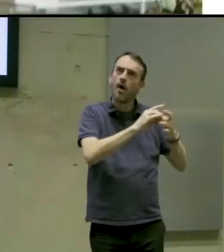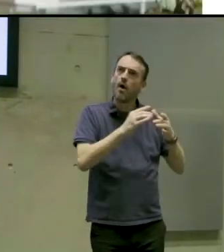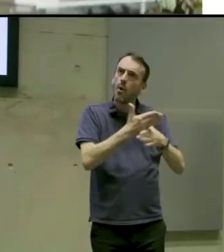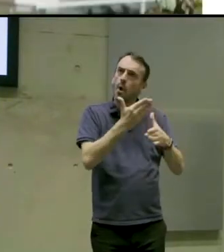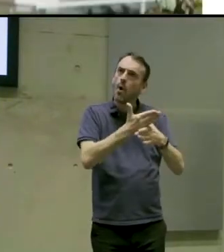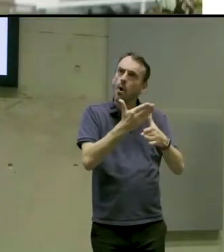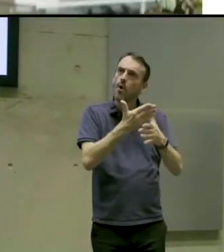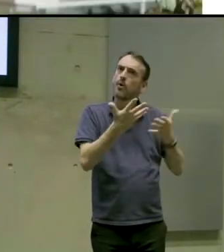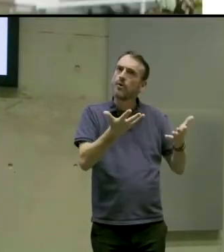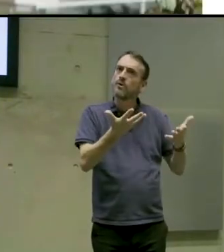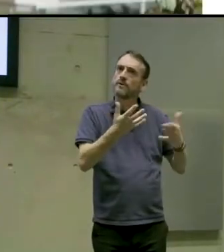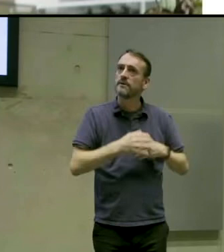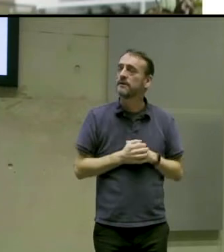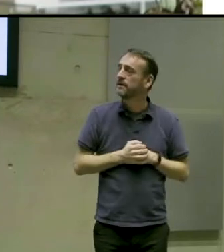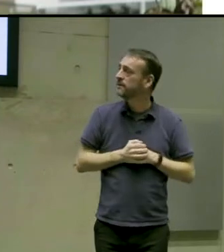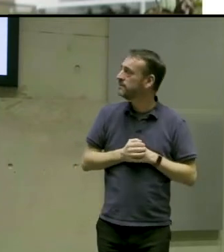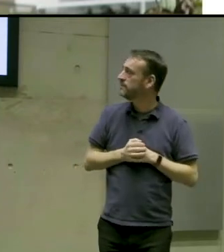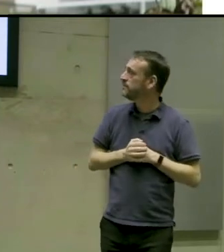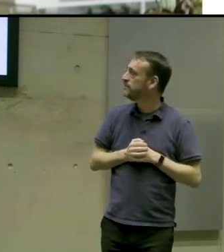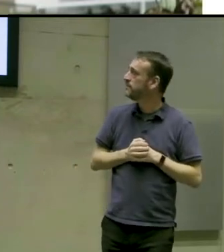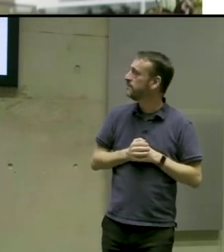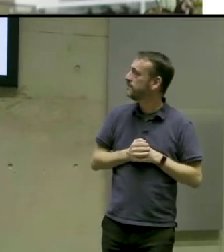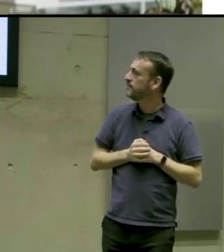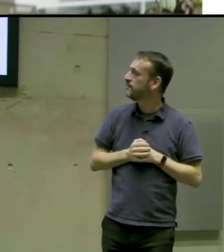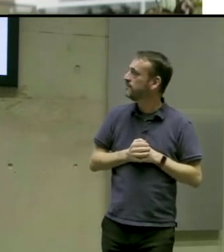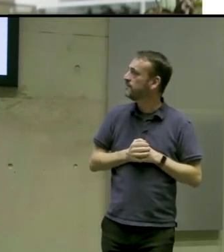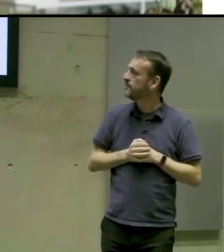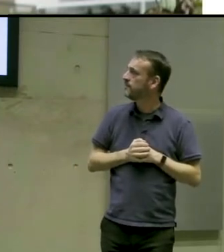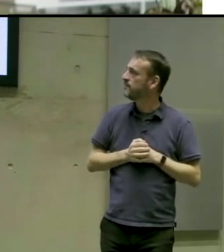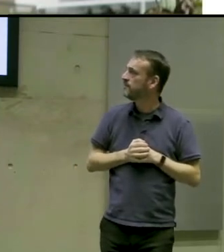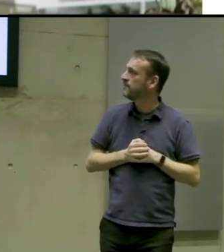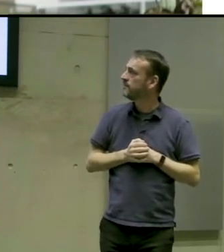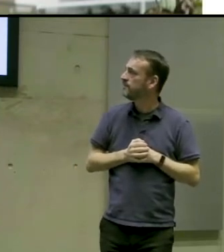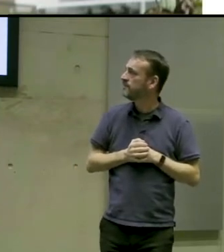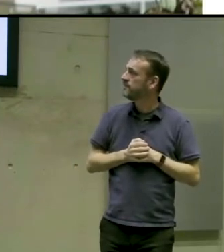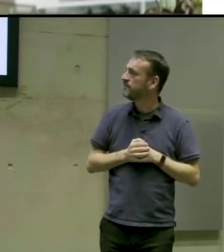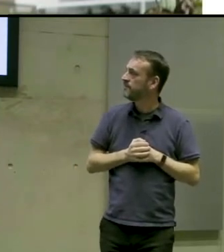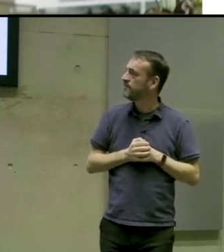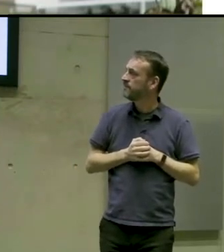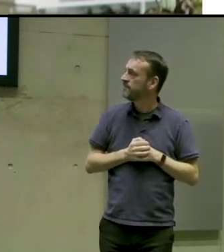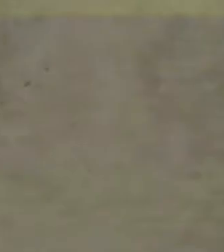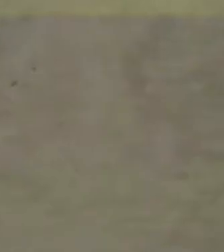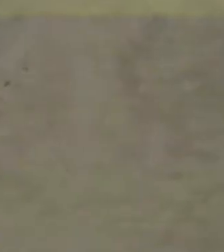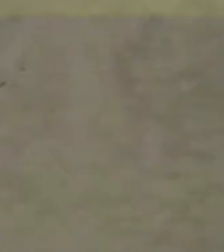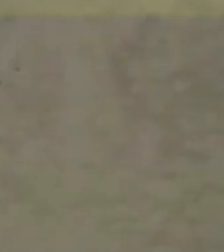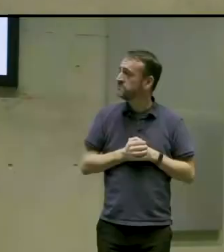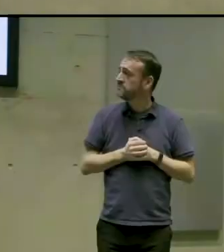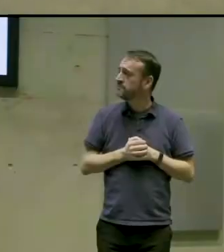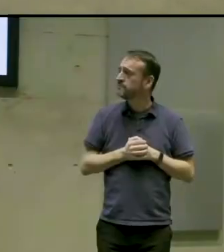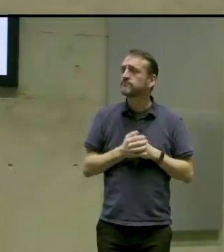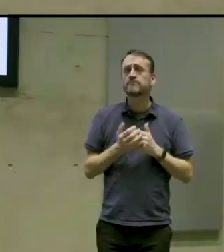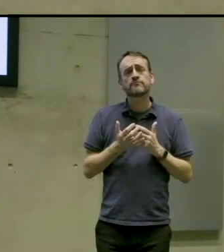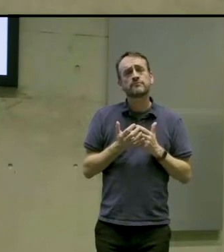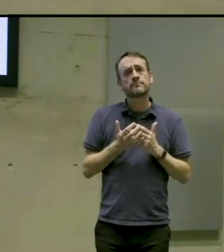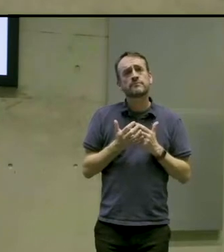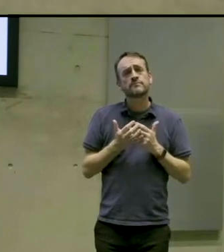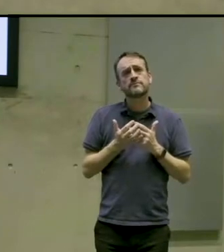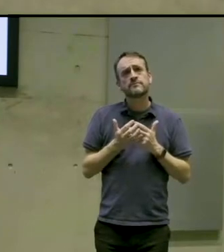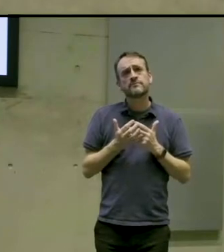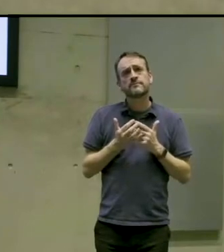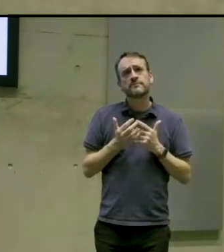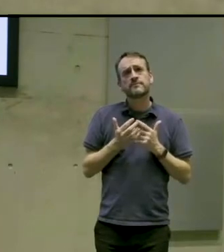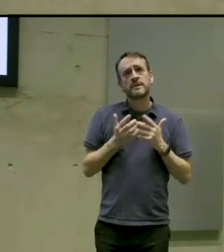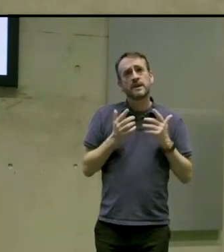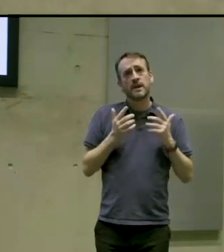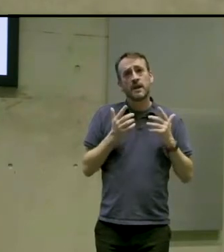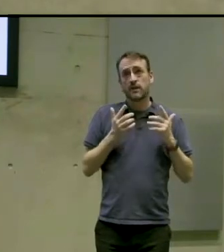So where we're at sort of with with our game. We've been sort of